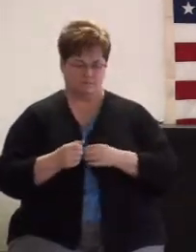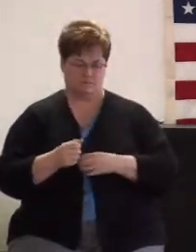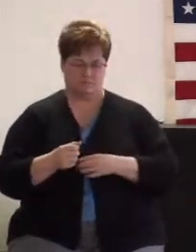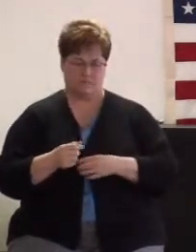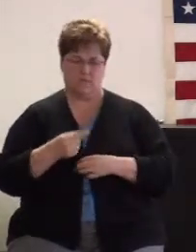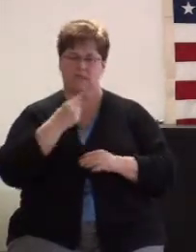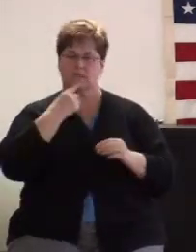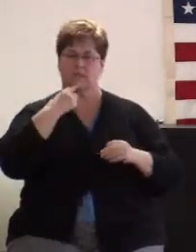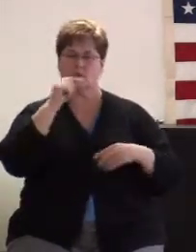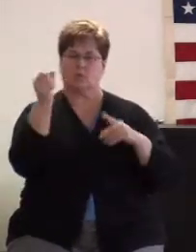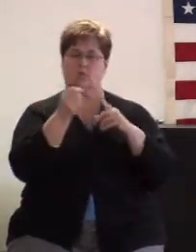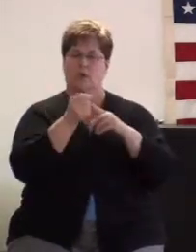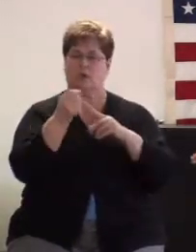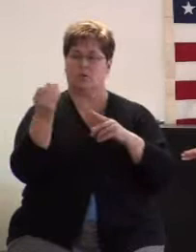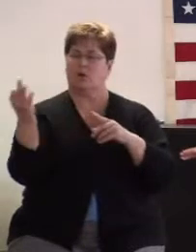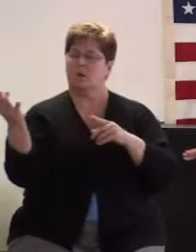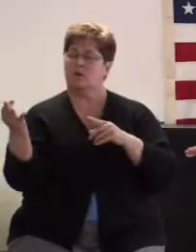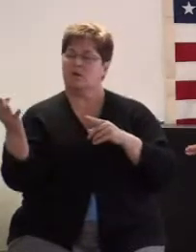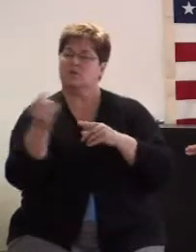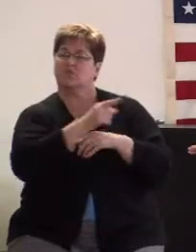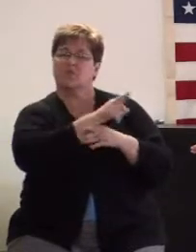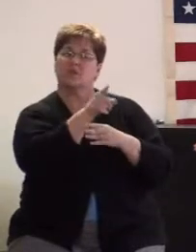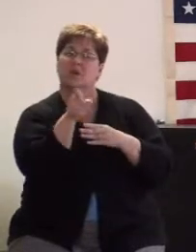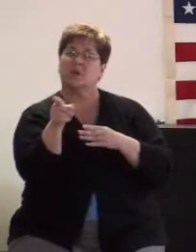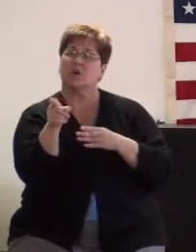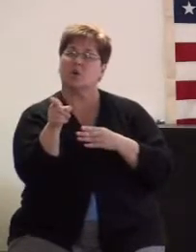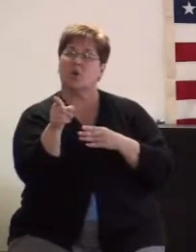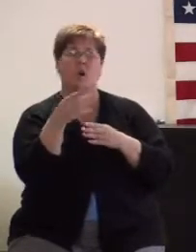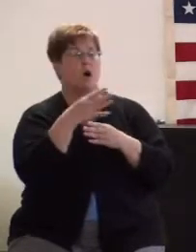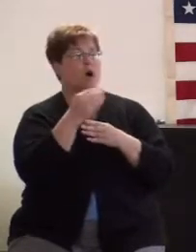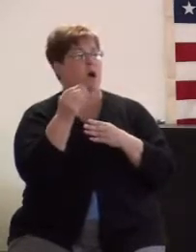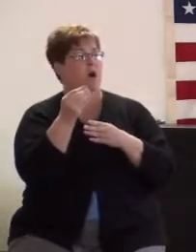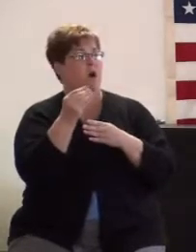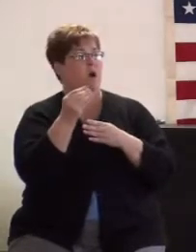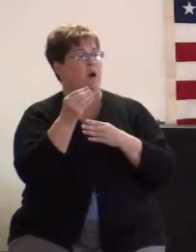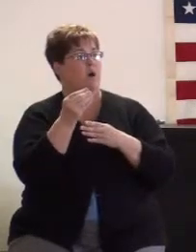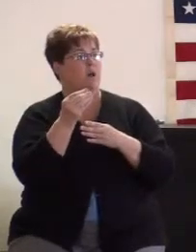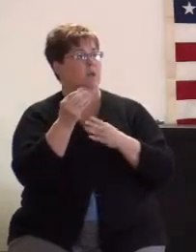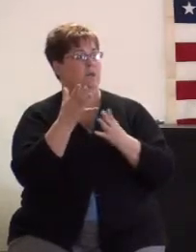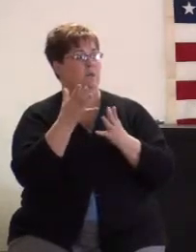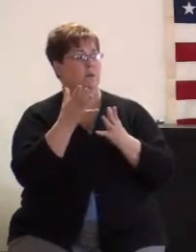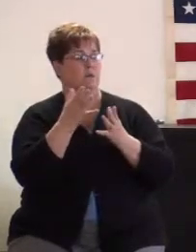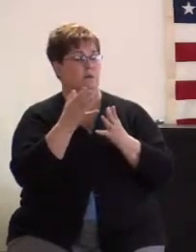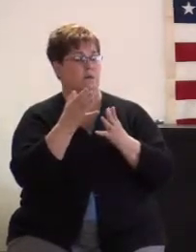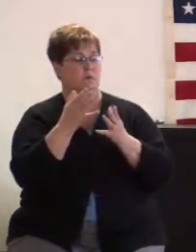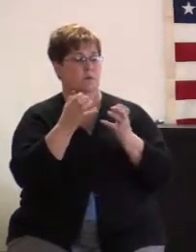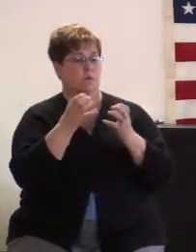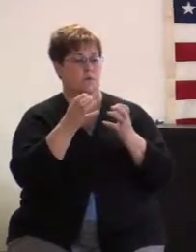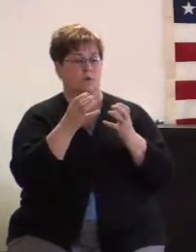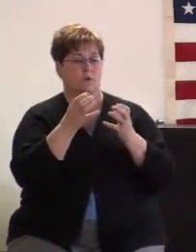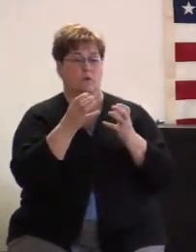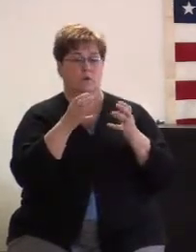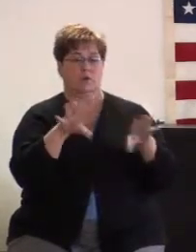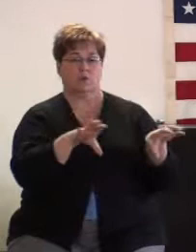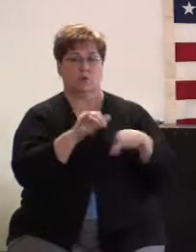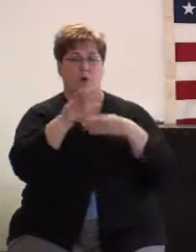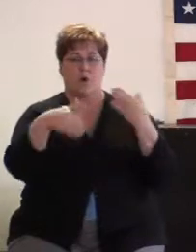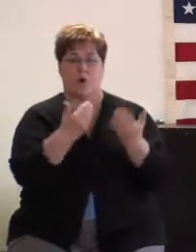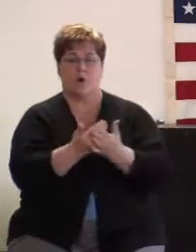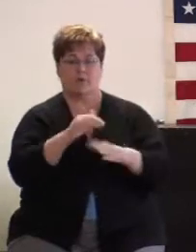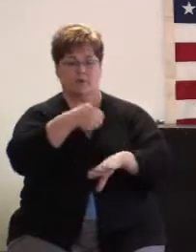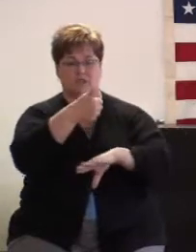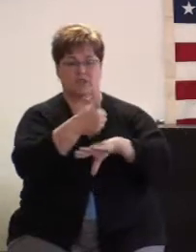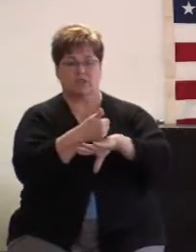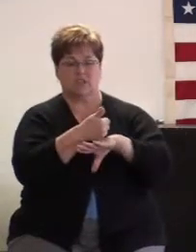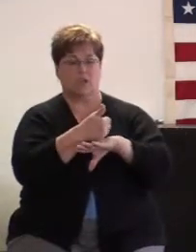They said when we preach there and they're willing to do all the set up so let me show you what I'm